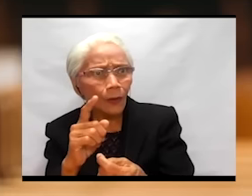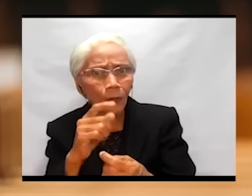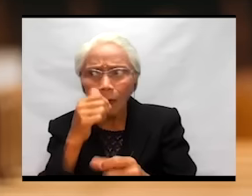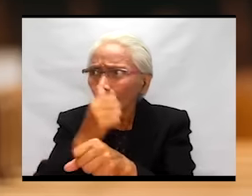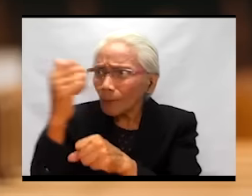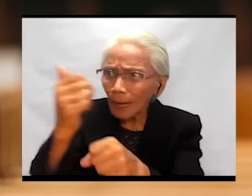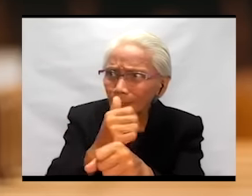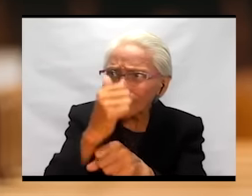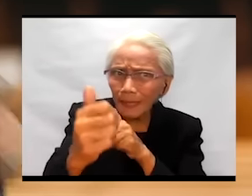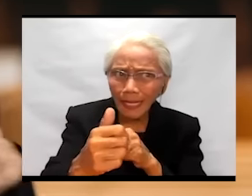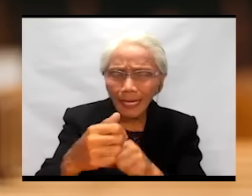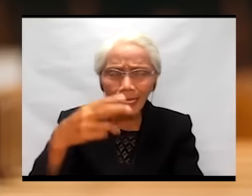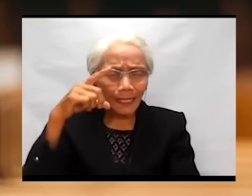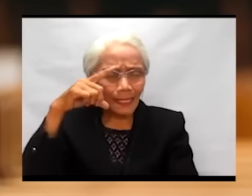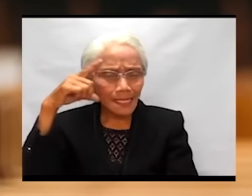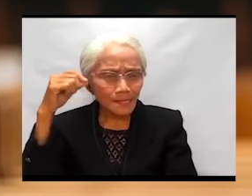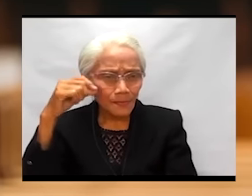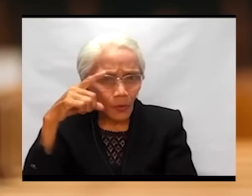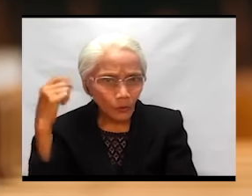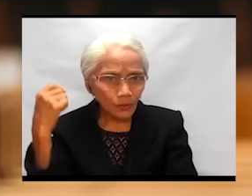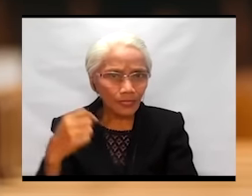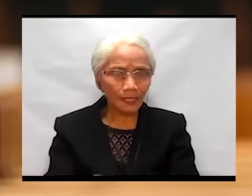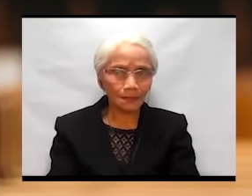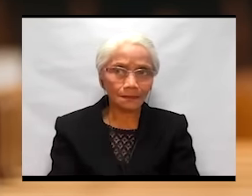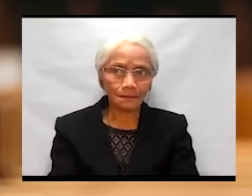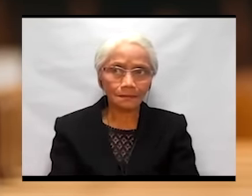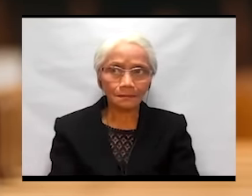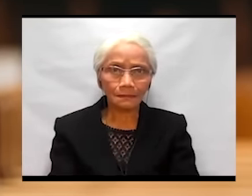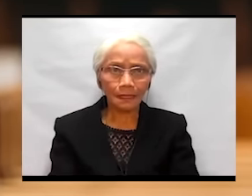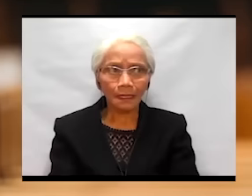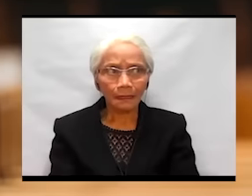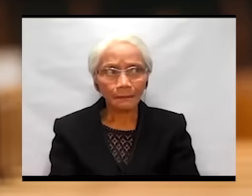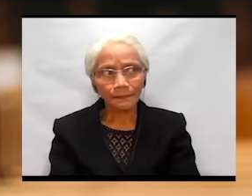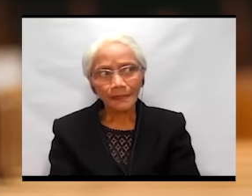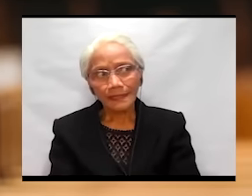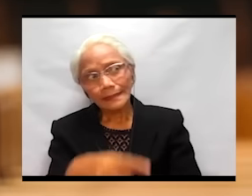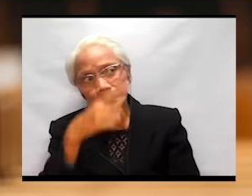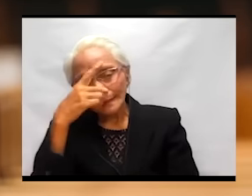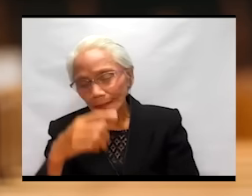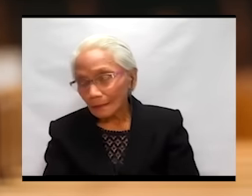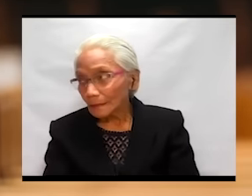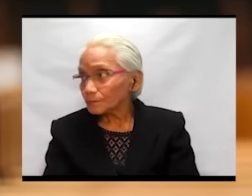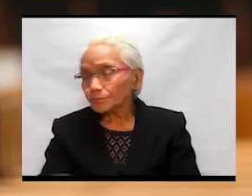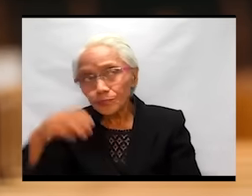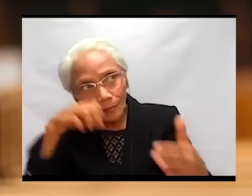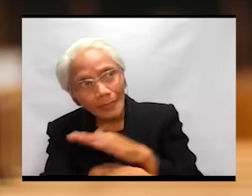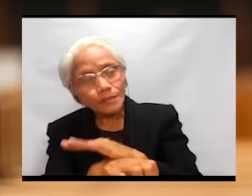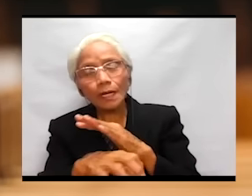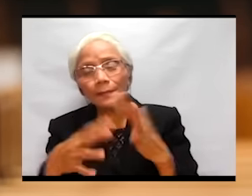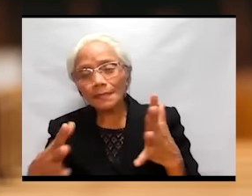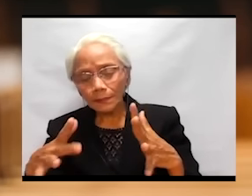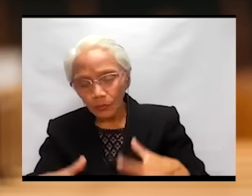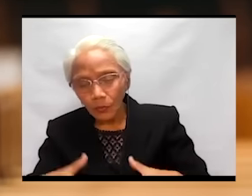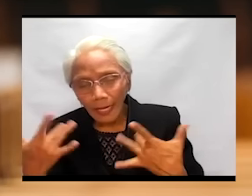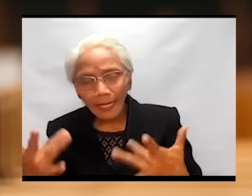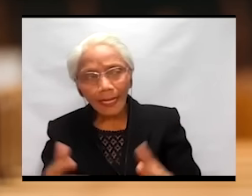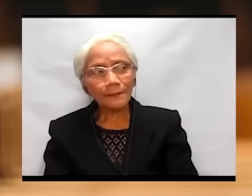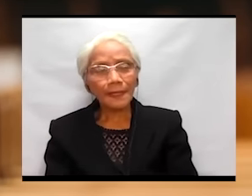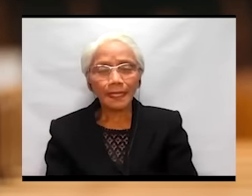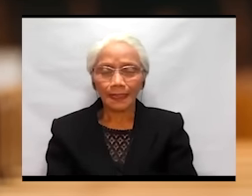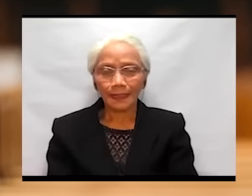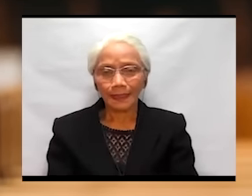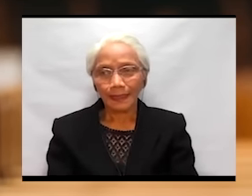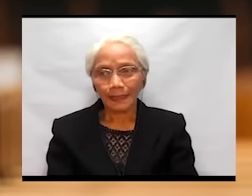But mapumasok-pasok ka pa sa buhay namin. And then, they started